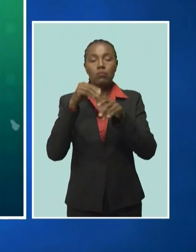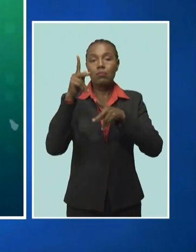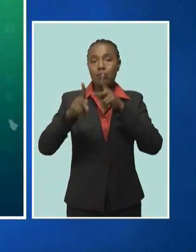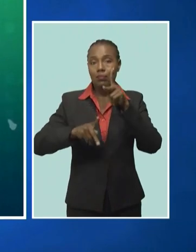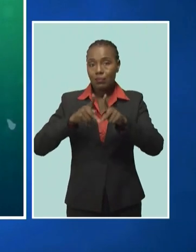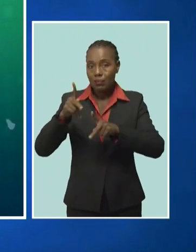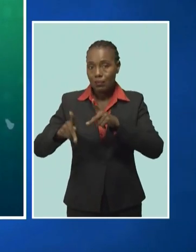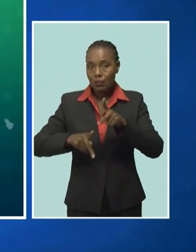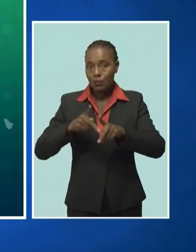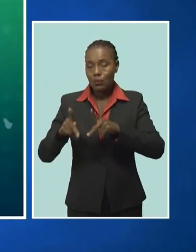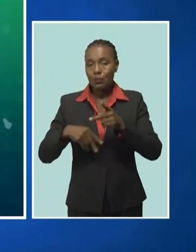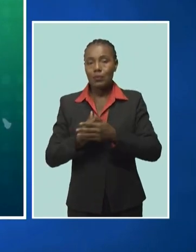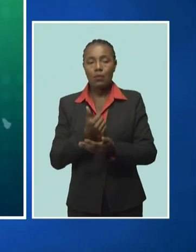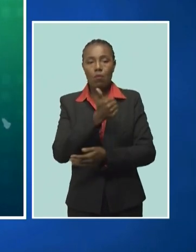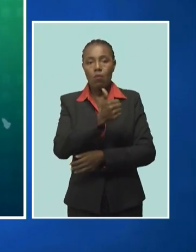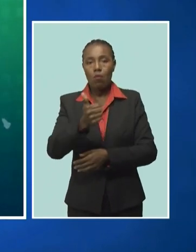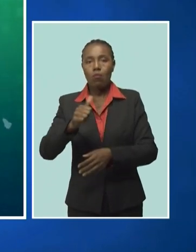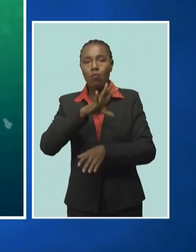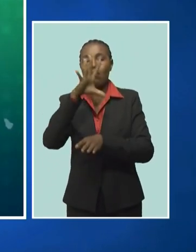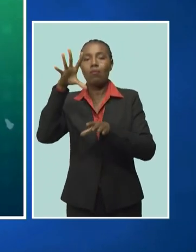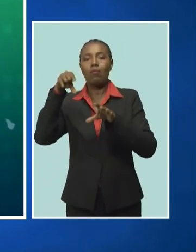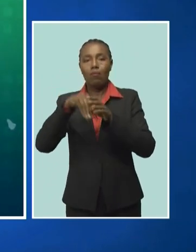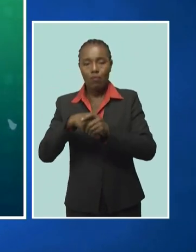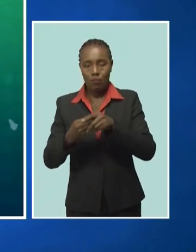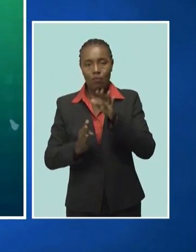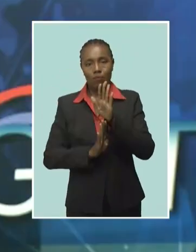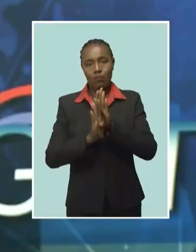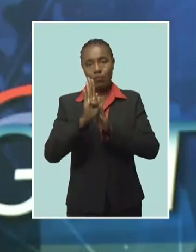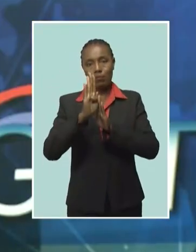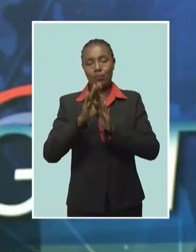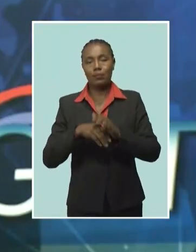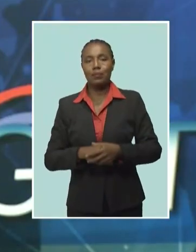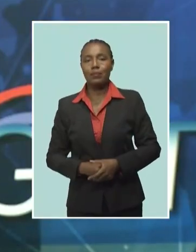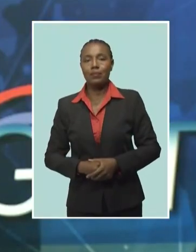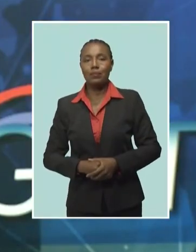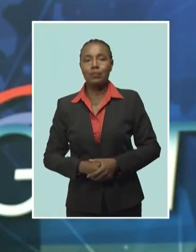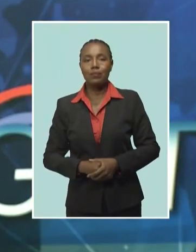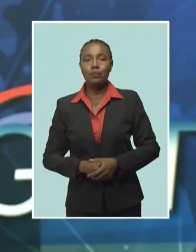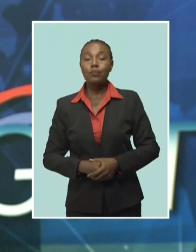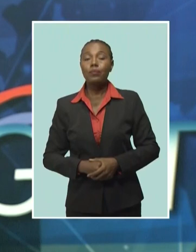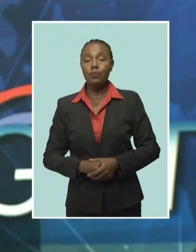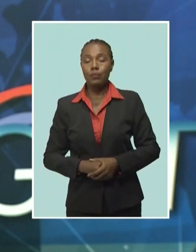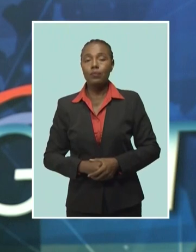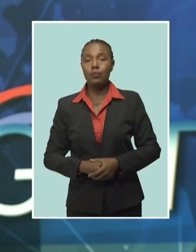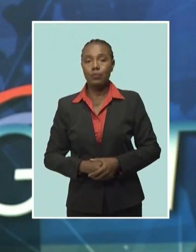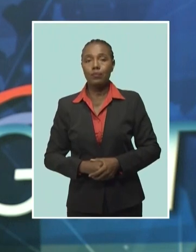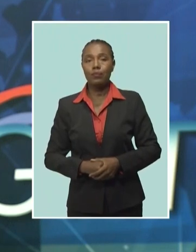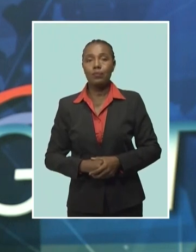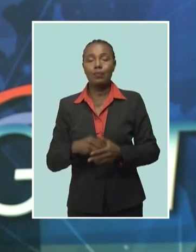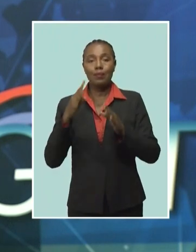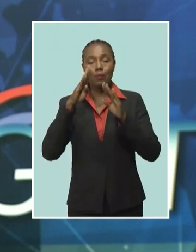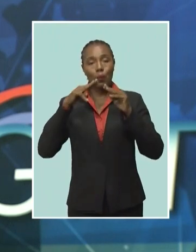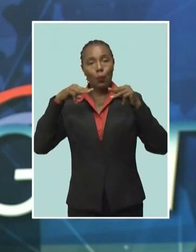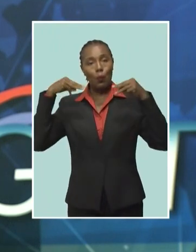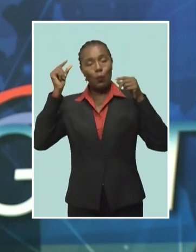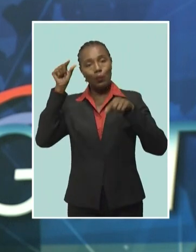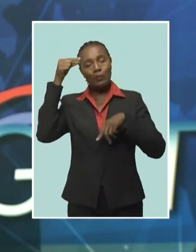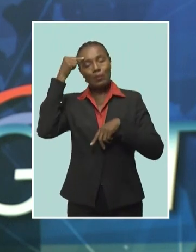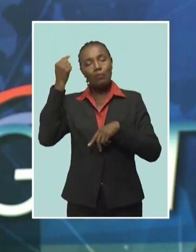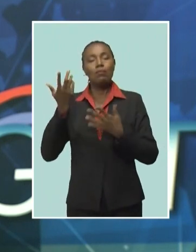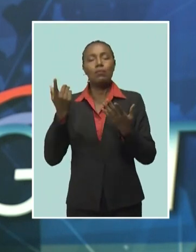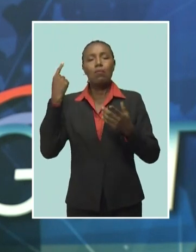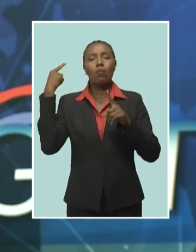so that every citizen is part of this inclusive growth. The Myanmar Motley government is about home ownership for